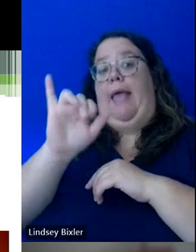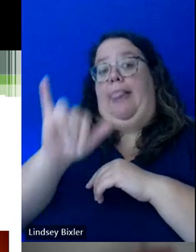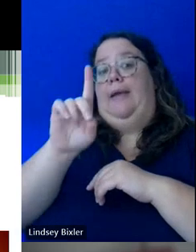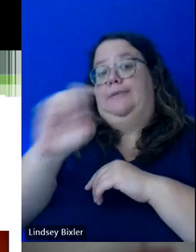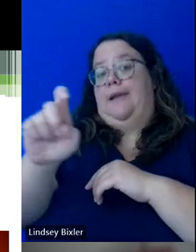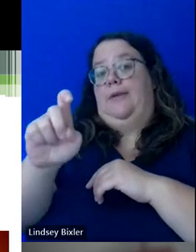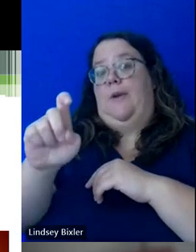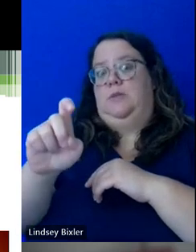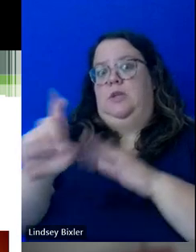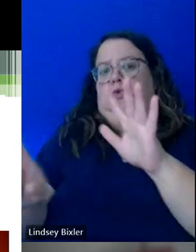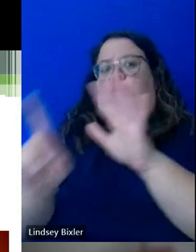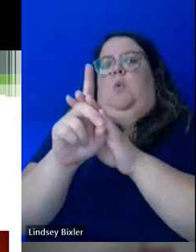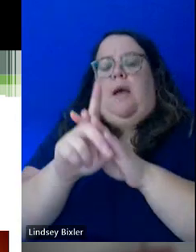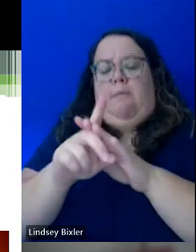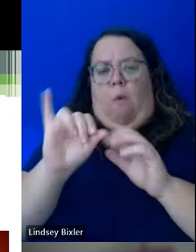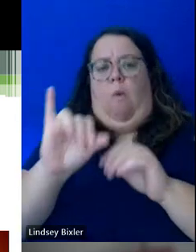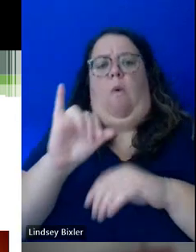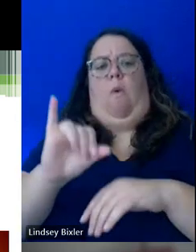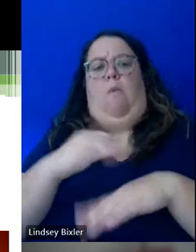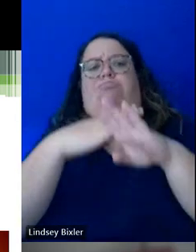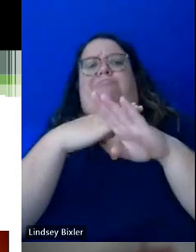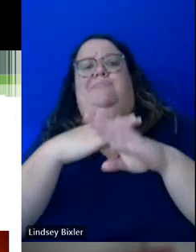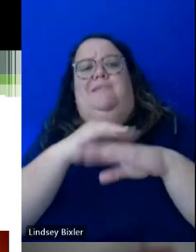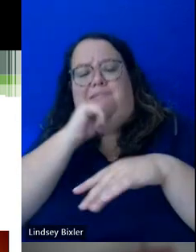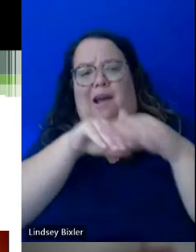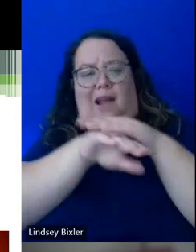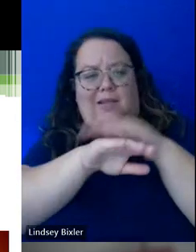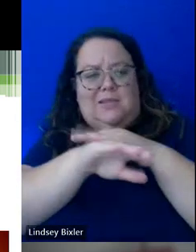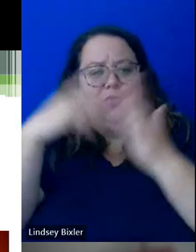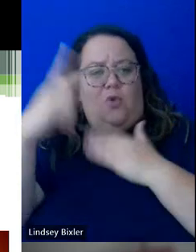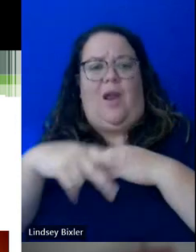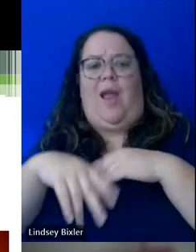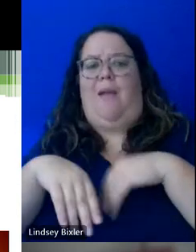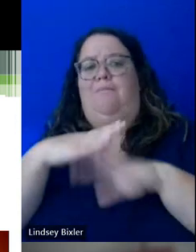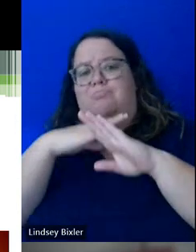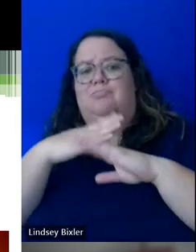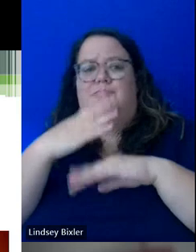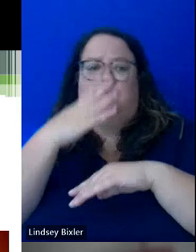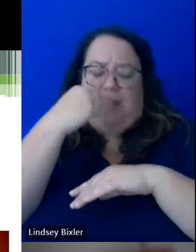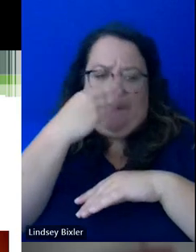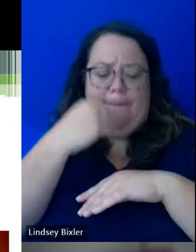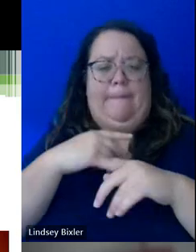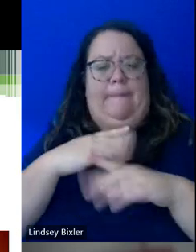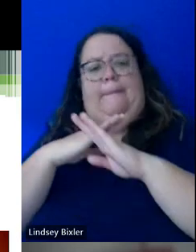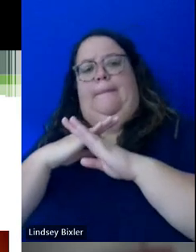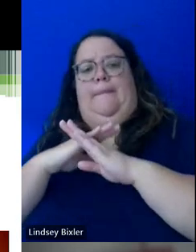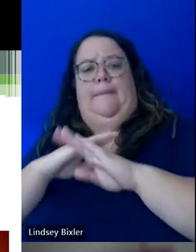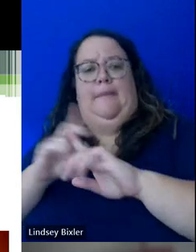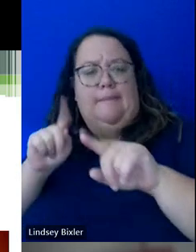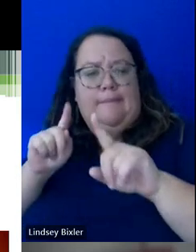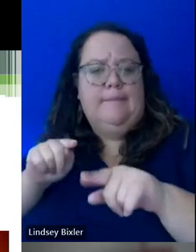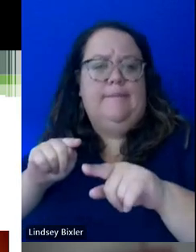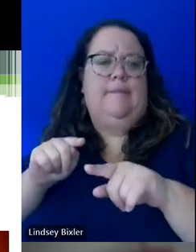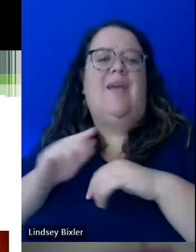for a student to have access to a program, to sleeping, to attending an event,